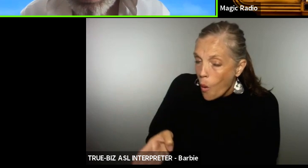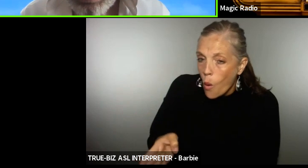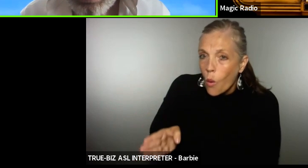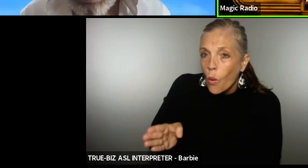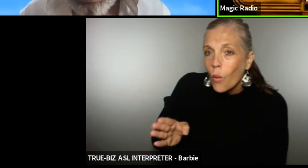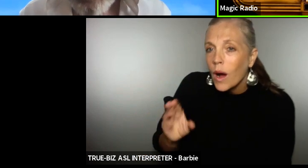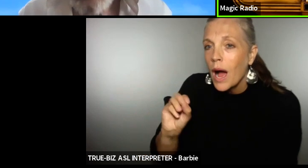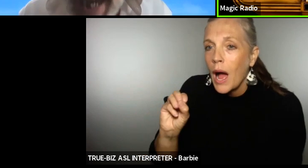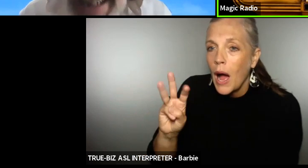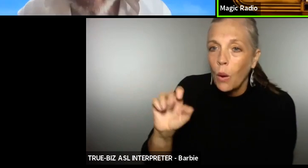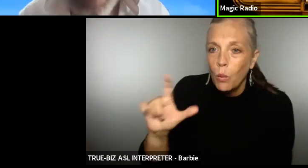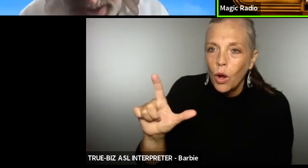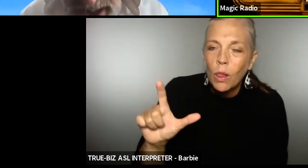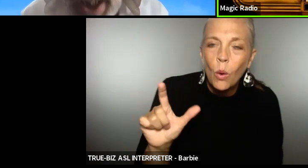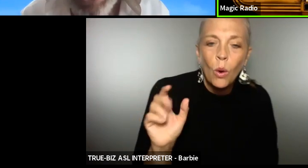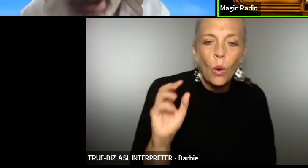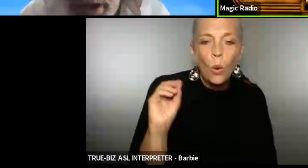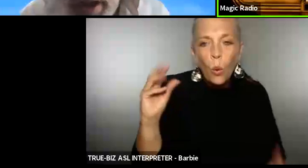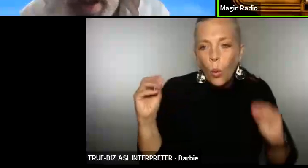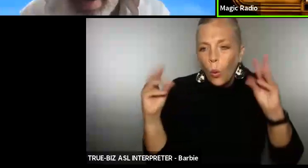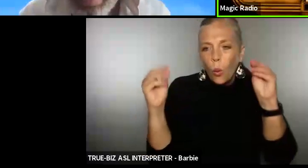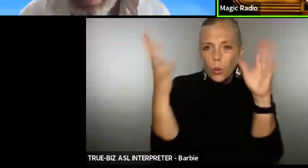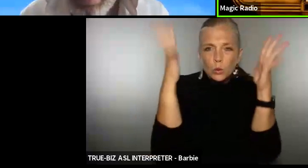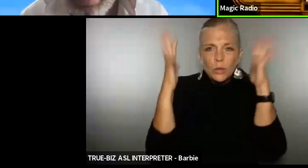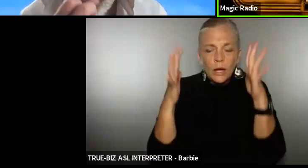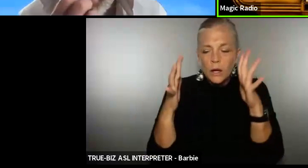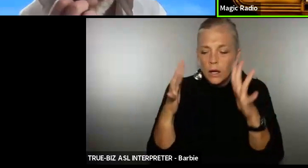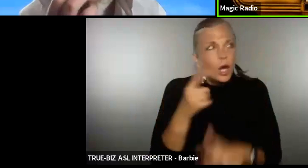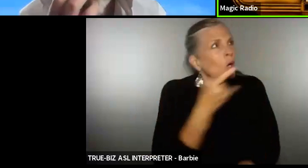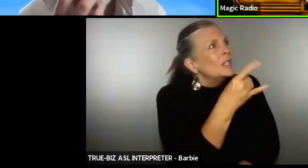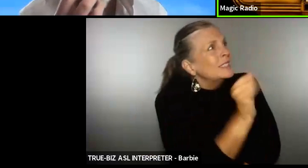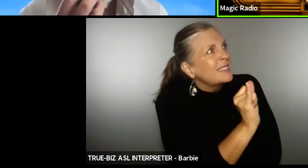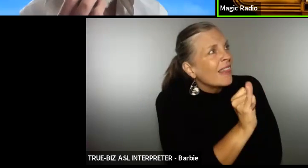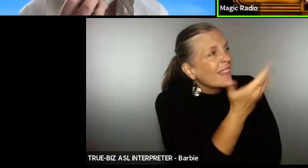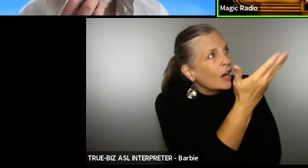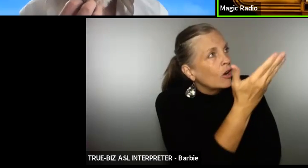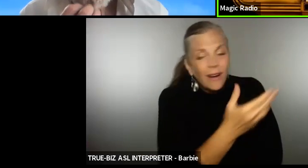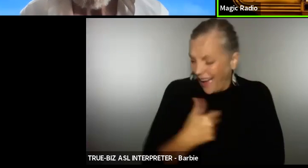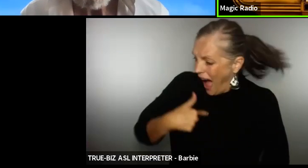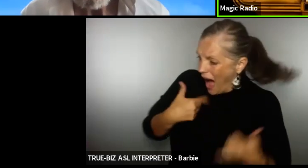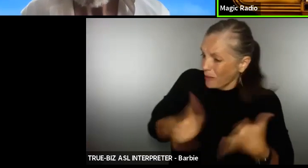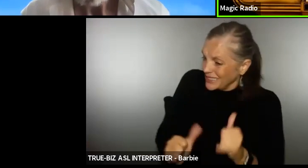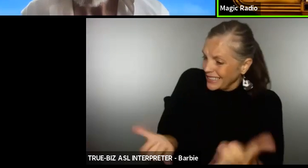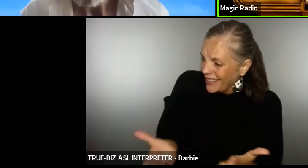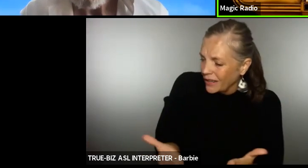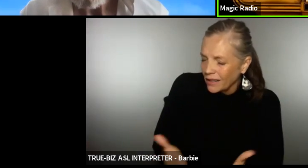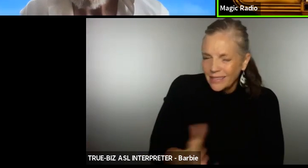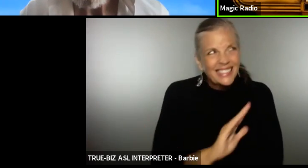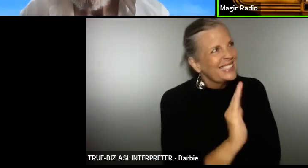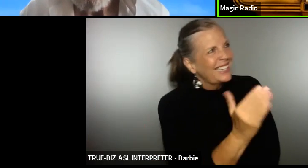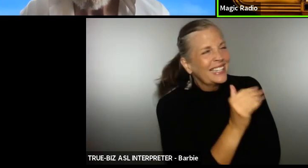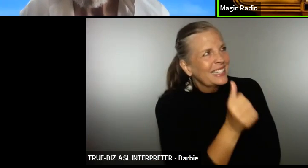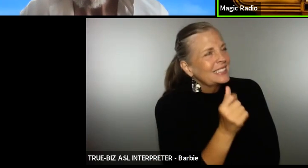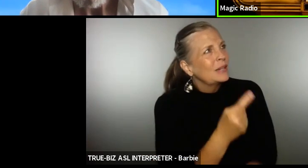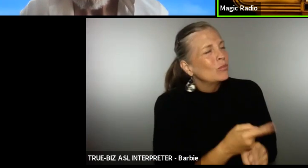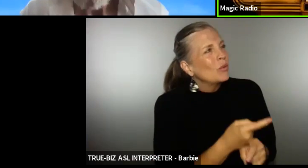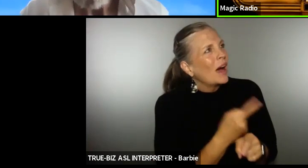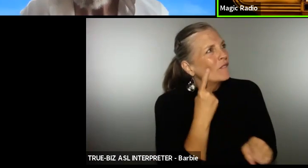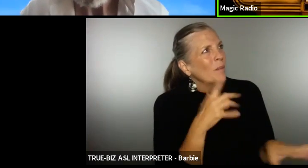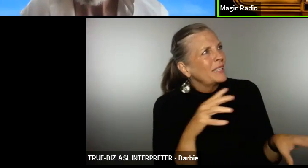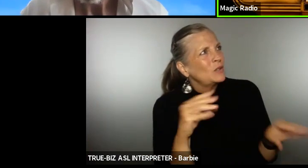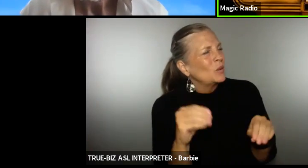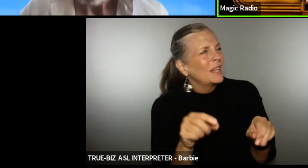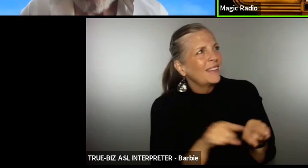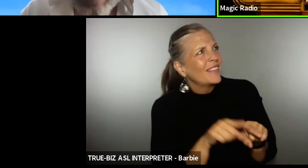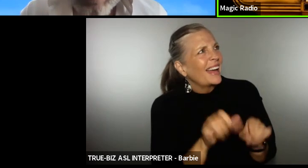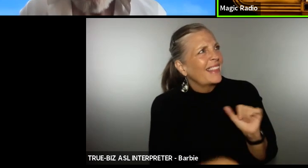you're still there yes I'm still here it didn't seem right for me to leave like